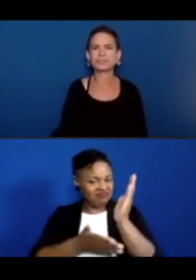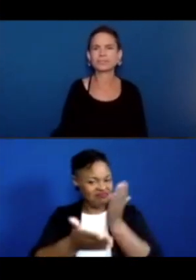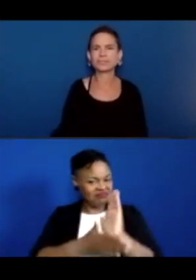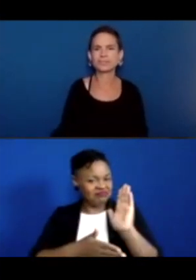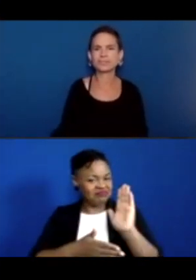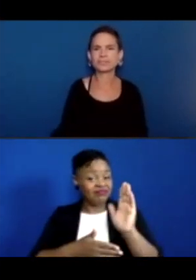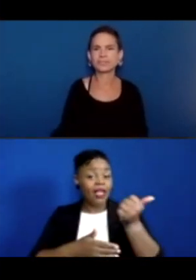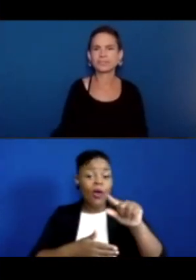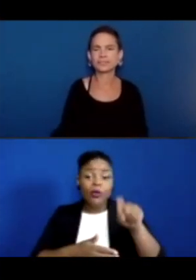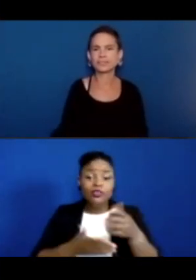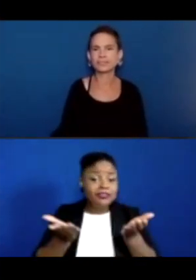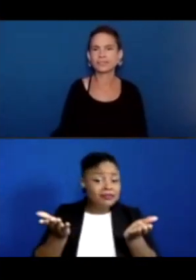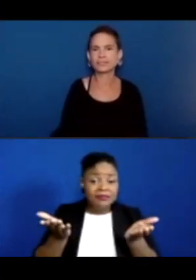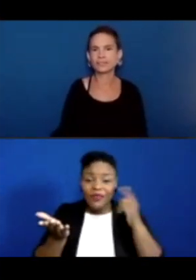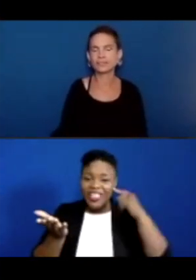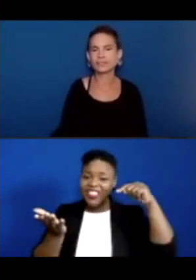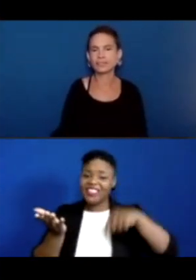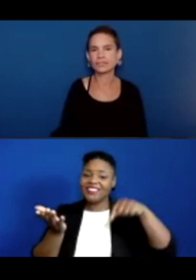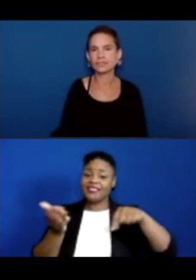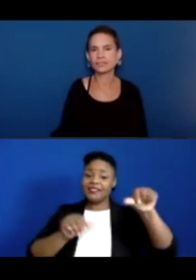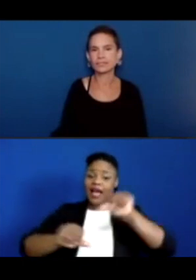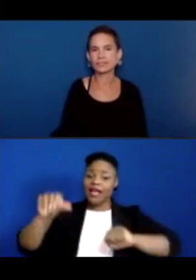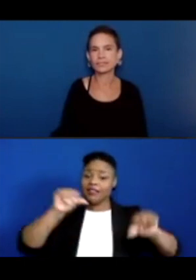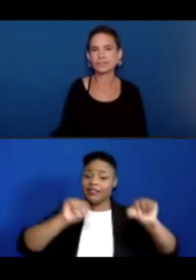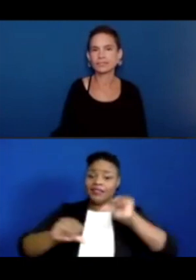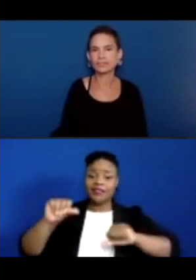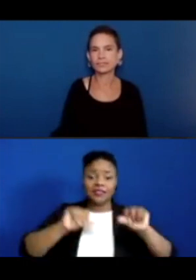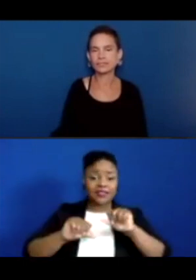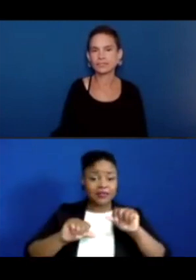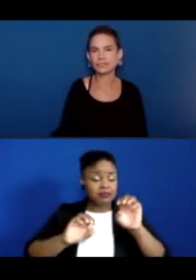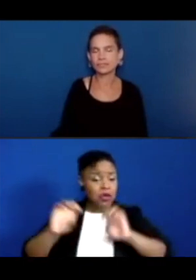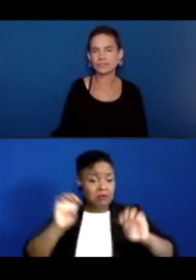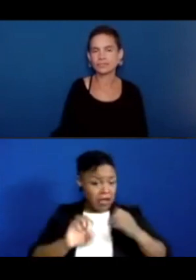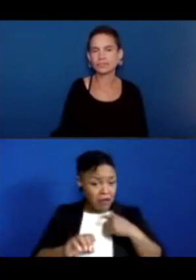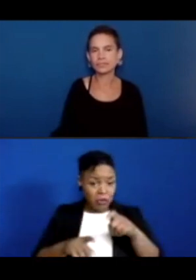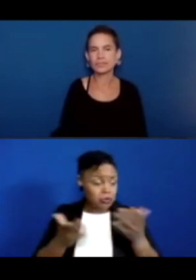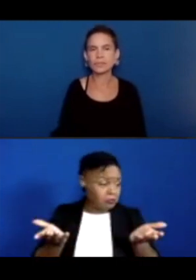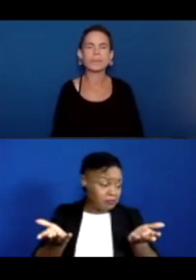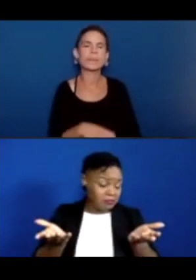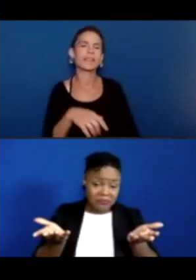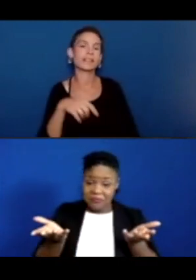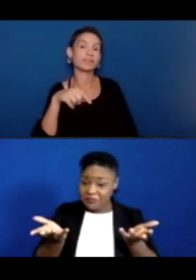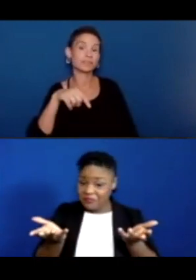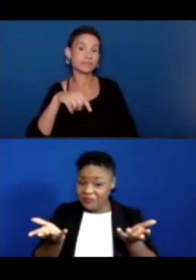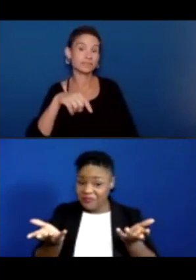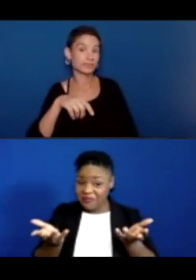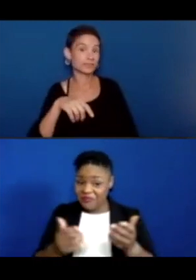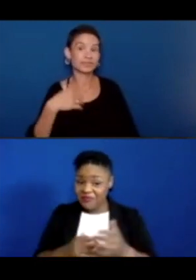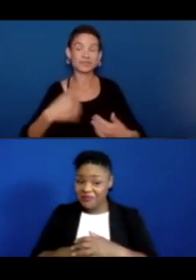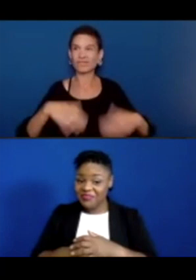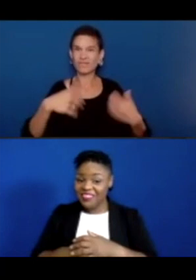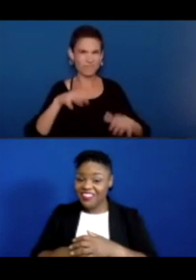It was great. And like, I liked it because it was like so cool.